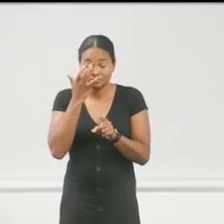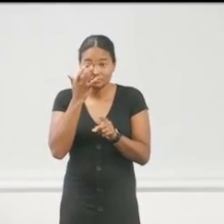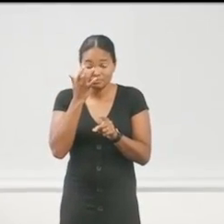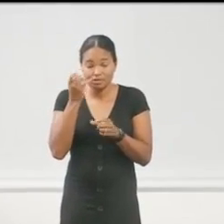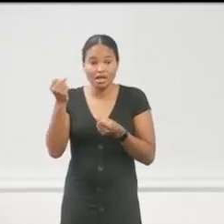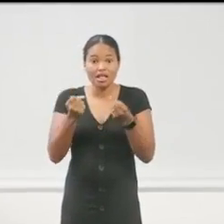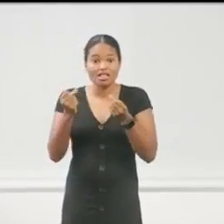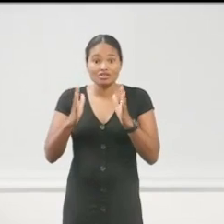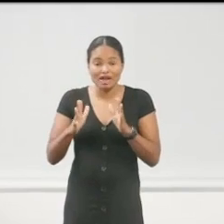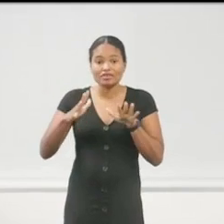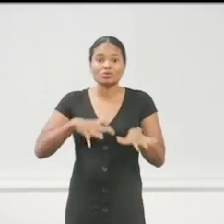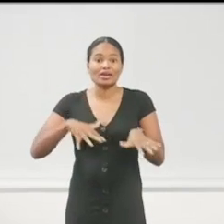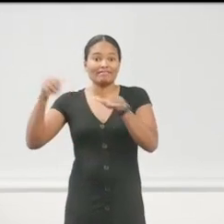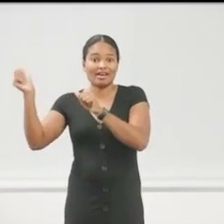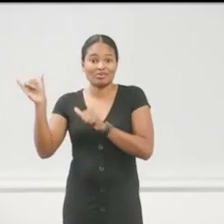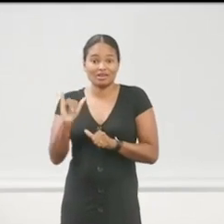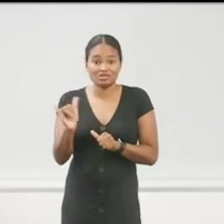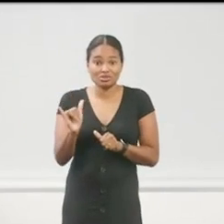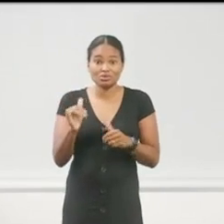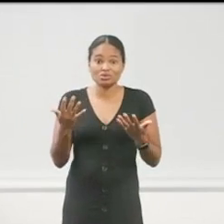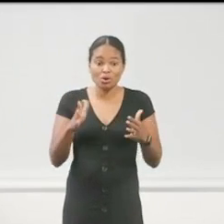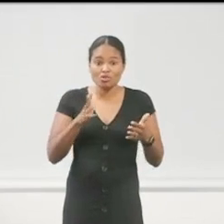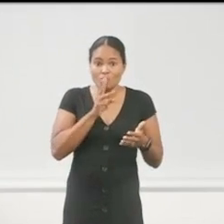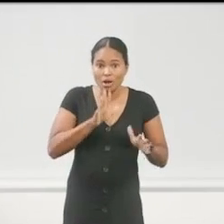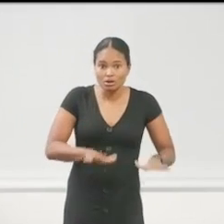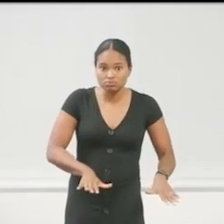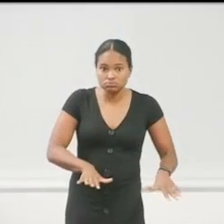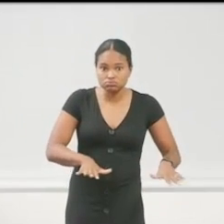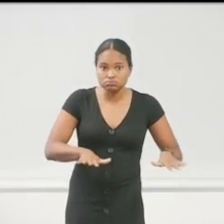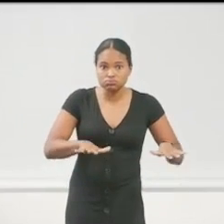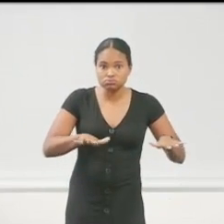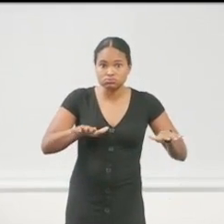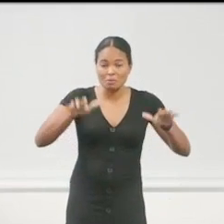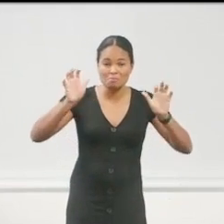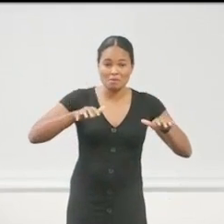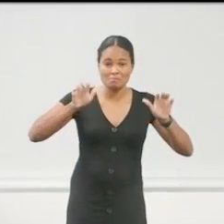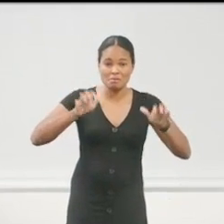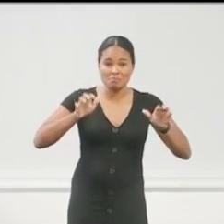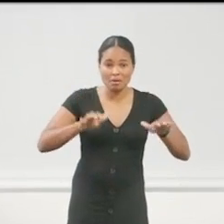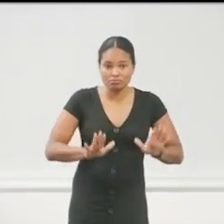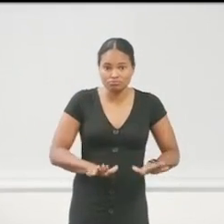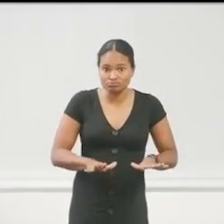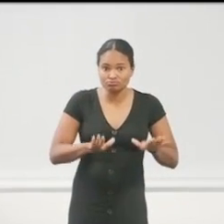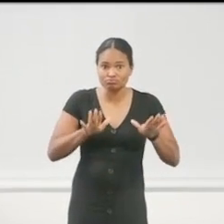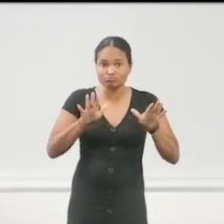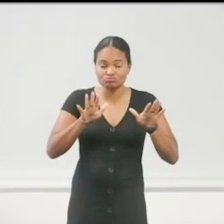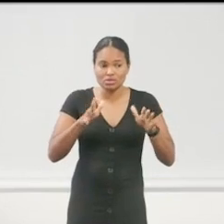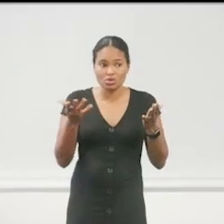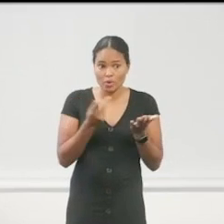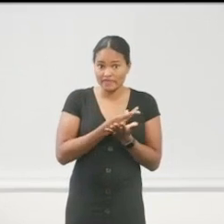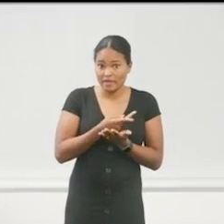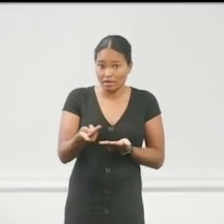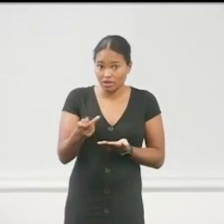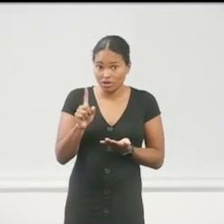The rain came down, and the water came up. So, we have that. was it a failure? Did they